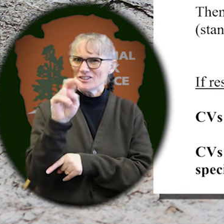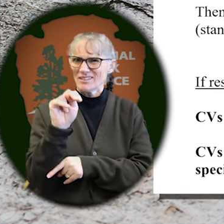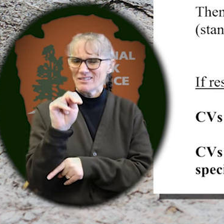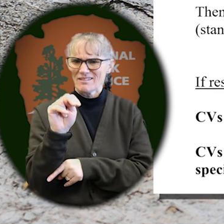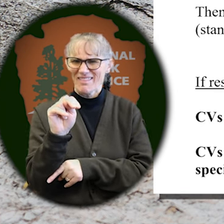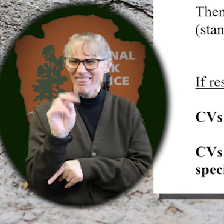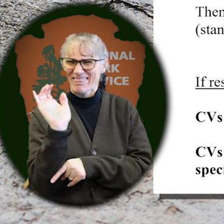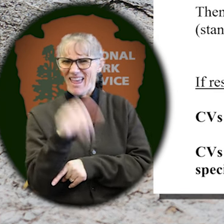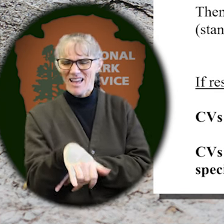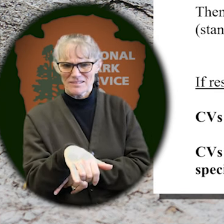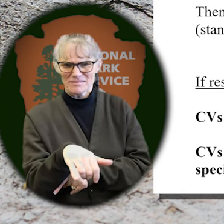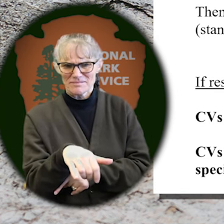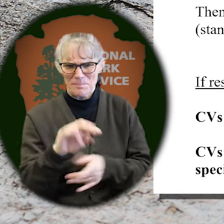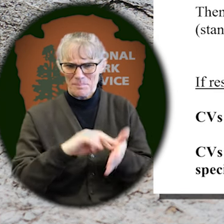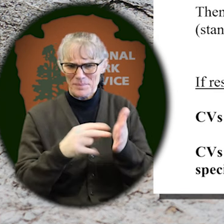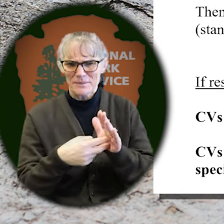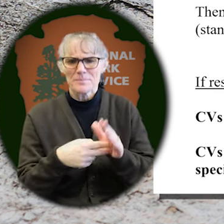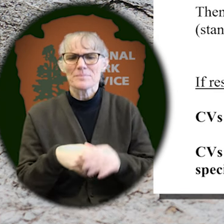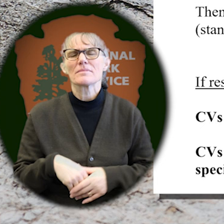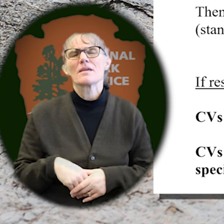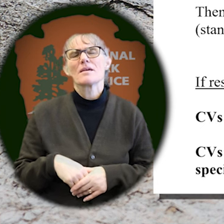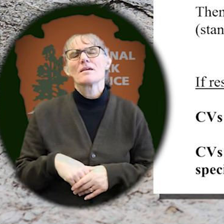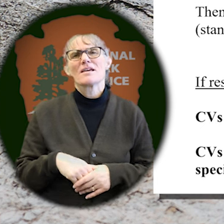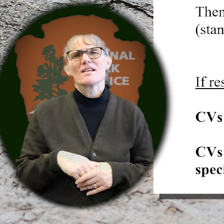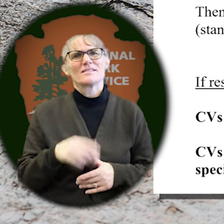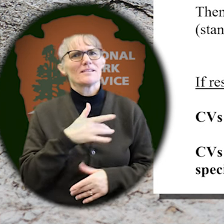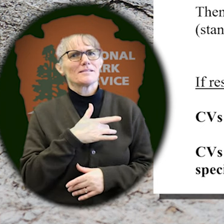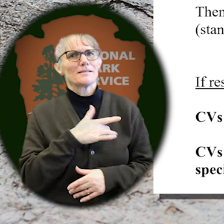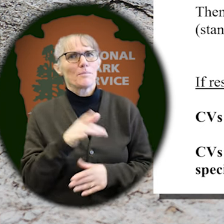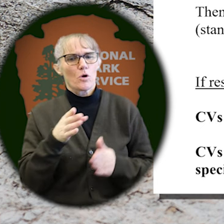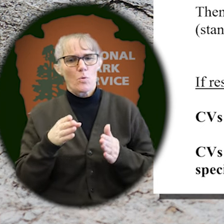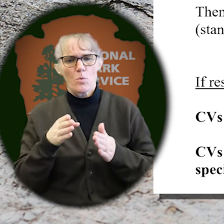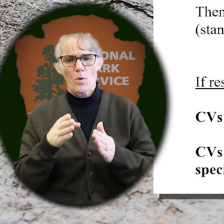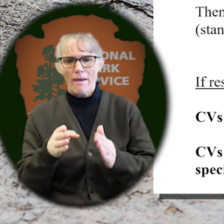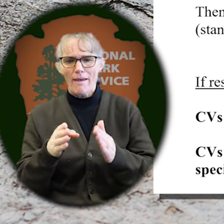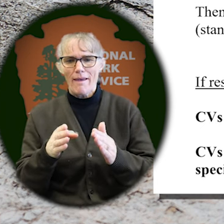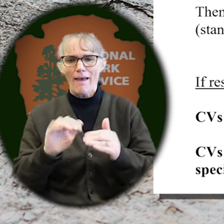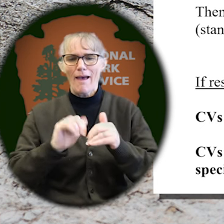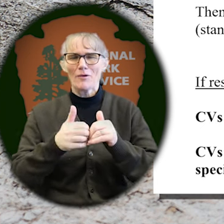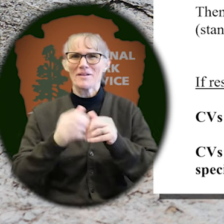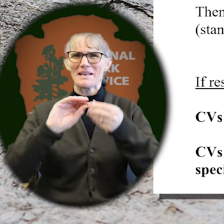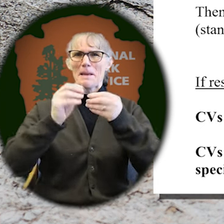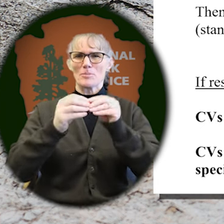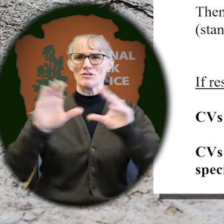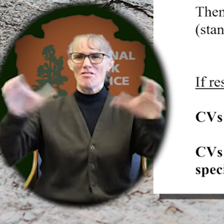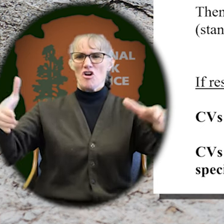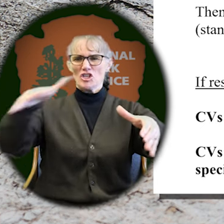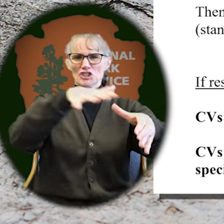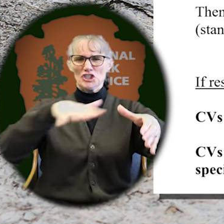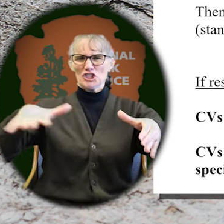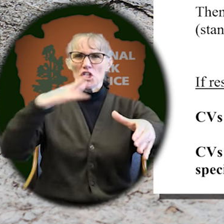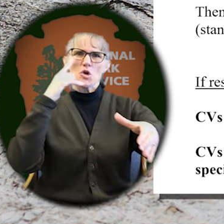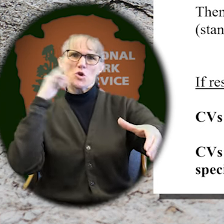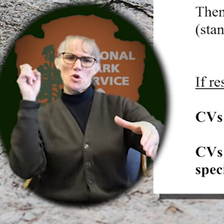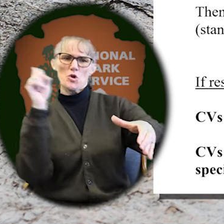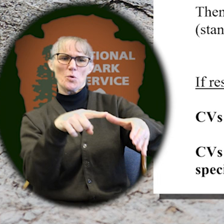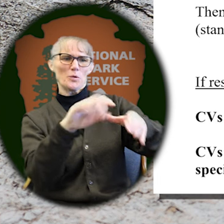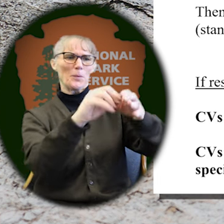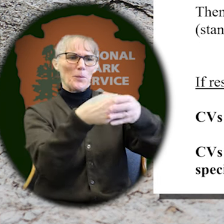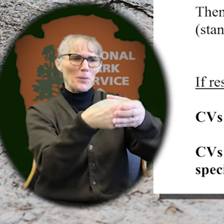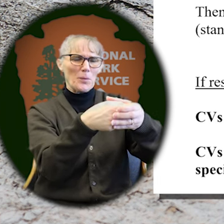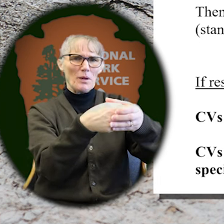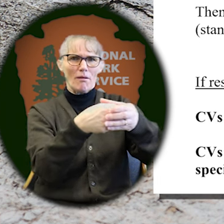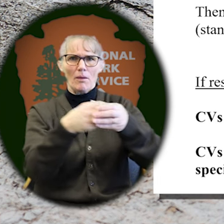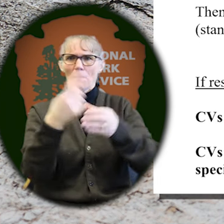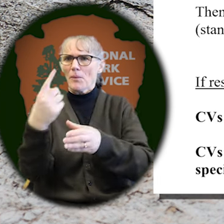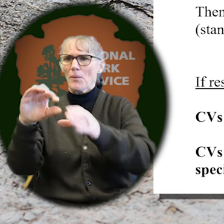Which is, the coefficient of the variation is just a common method for detecting multiple species within a population.